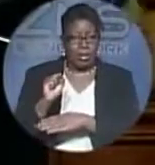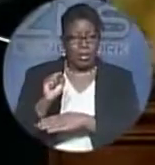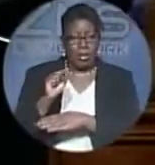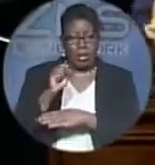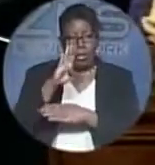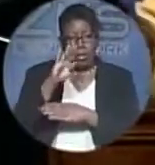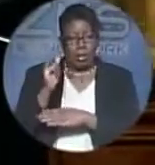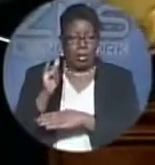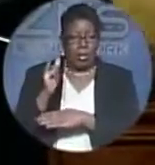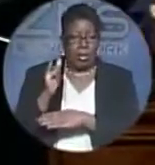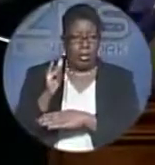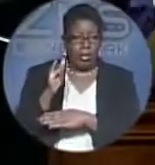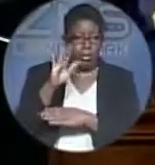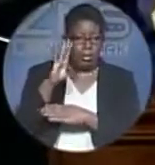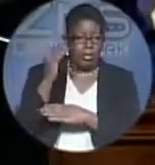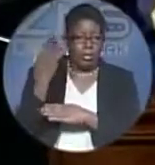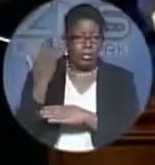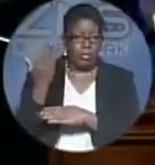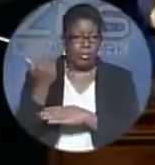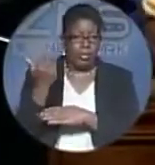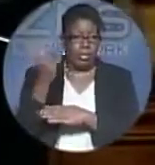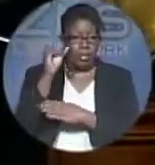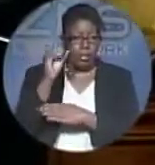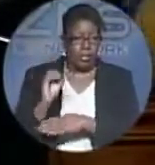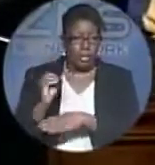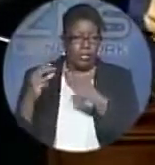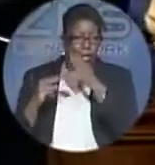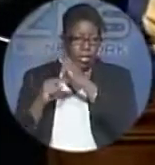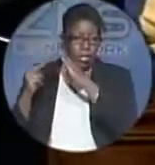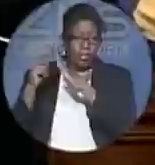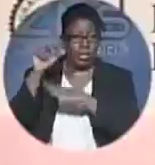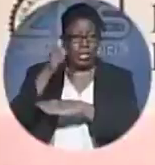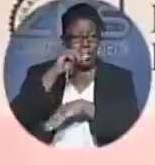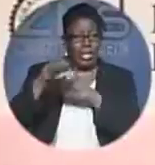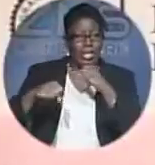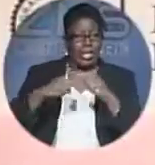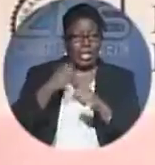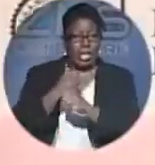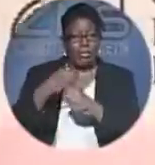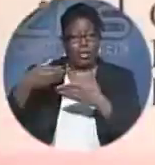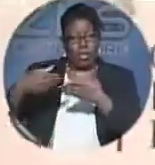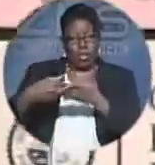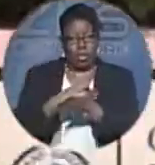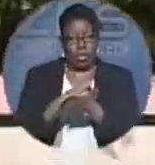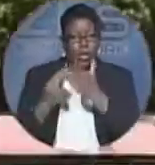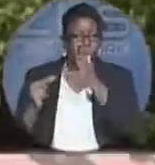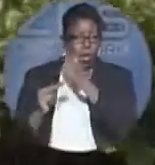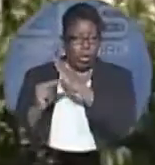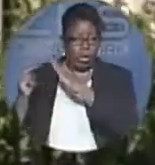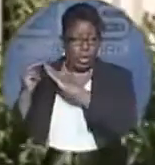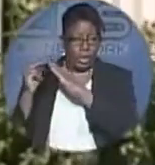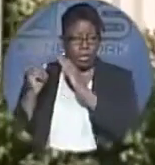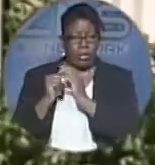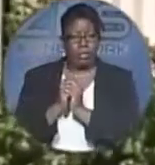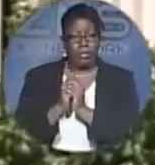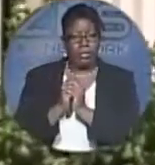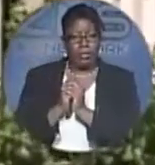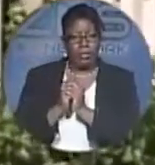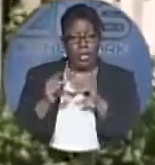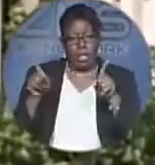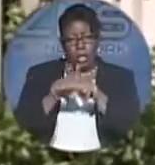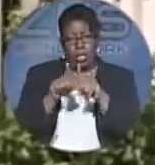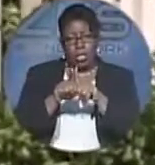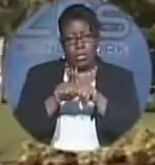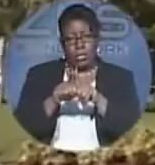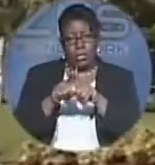five years for existing hotels and ten years for new hotels. He had one request